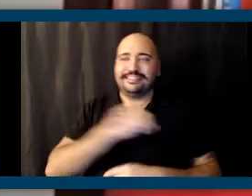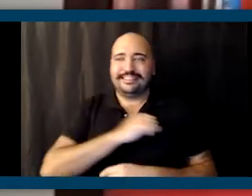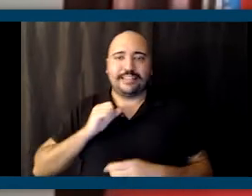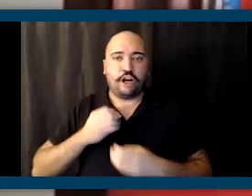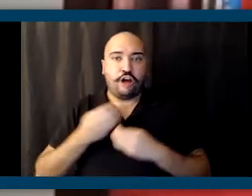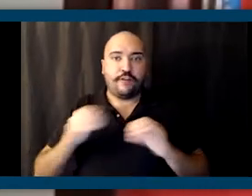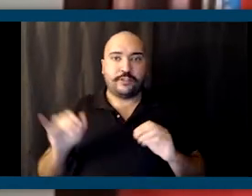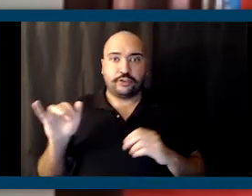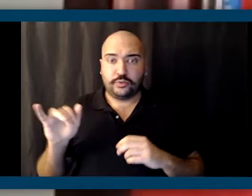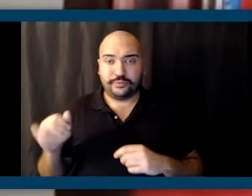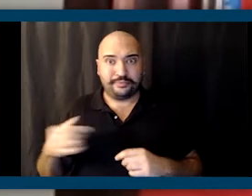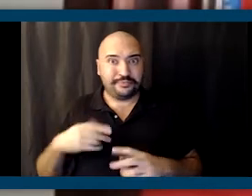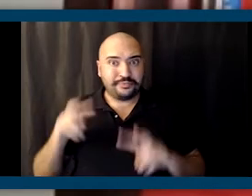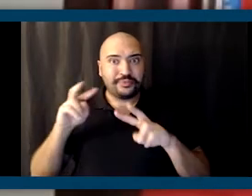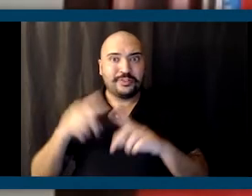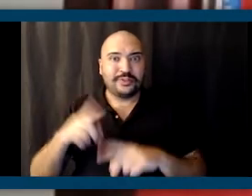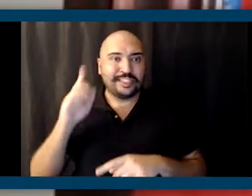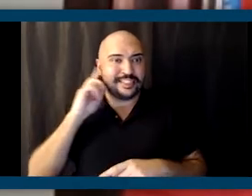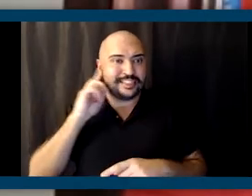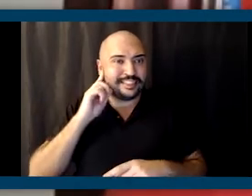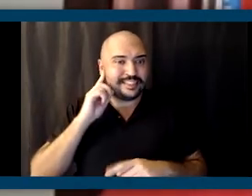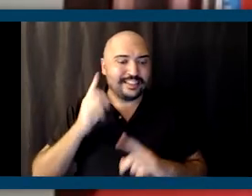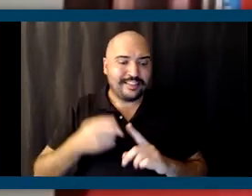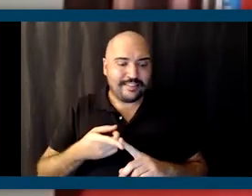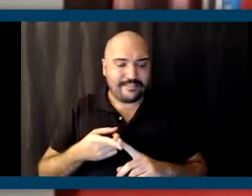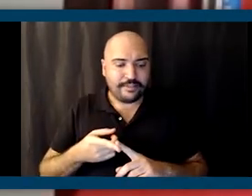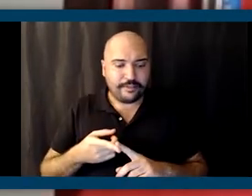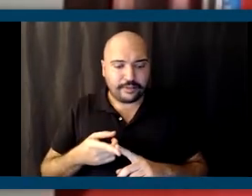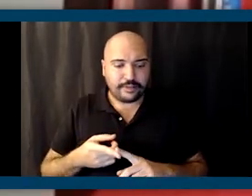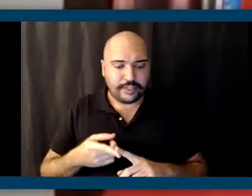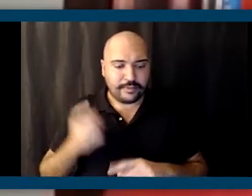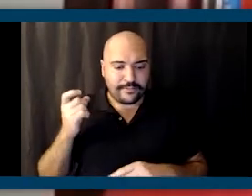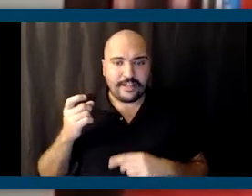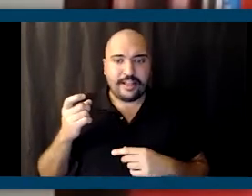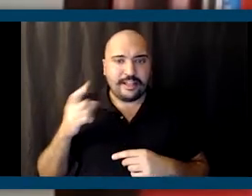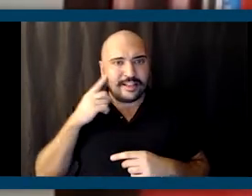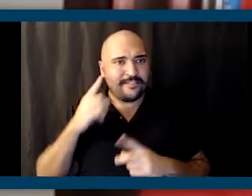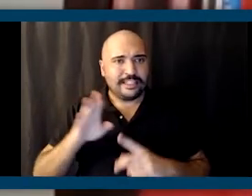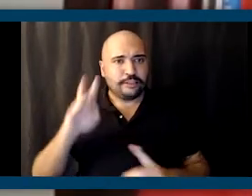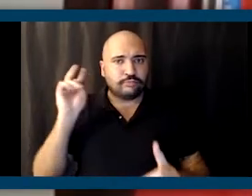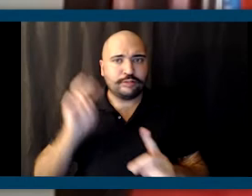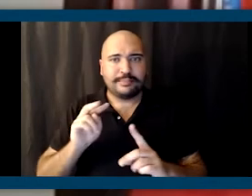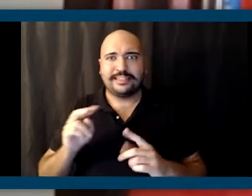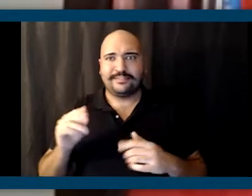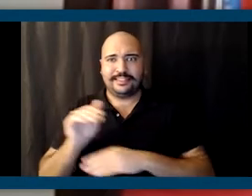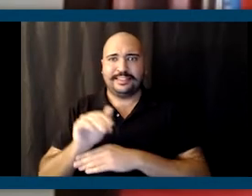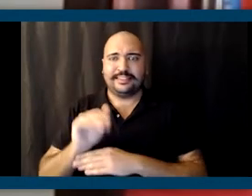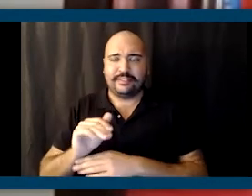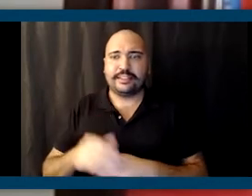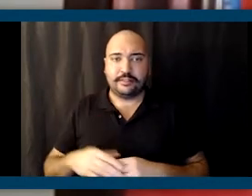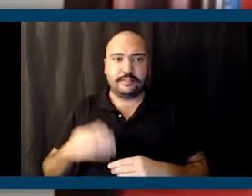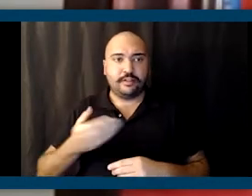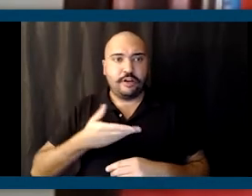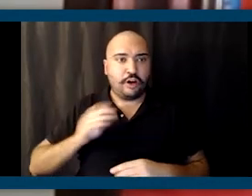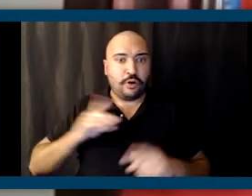I'm looking forward to hearing his perspectives this evening. And our